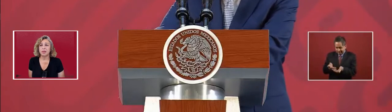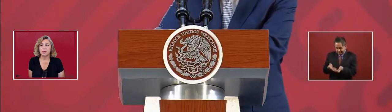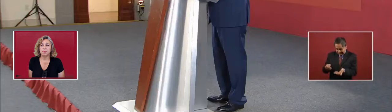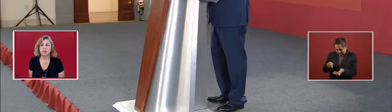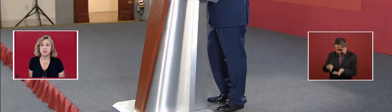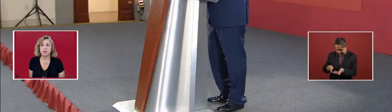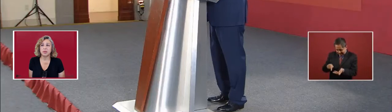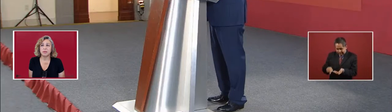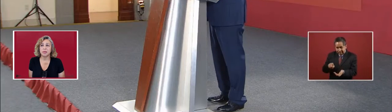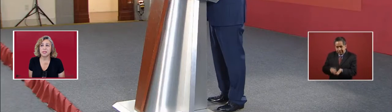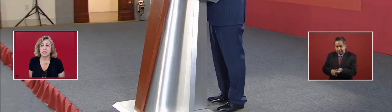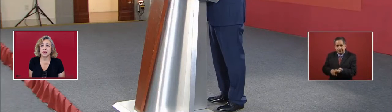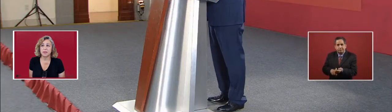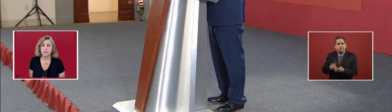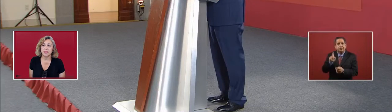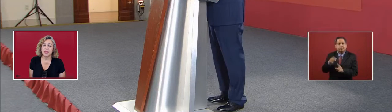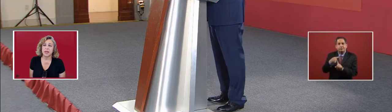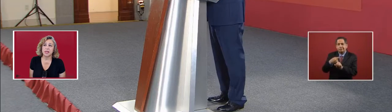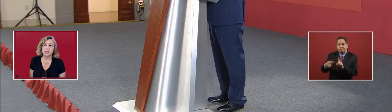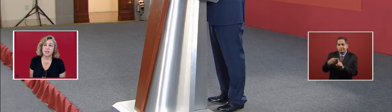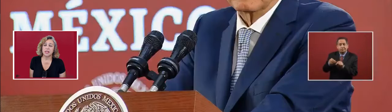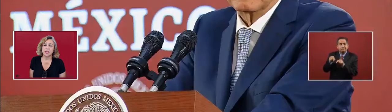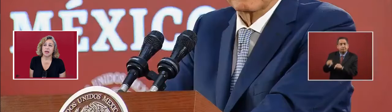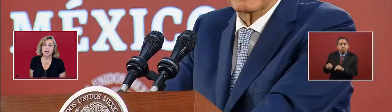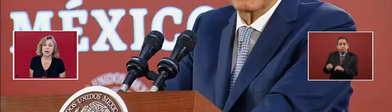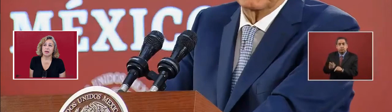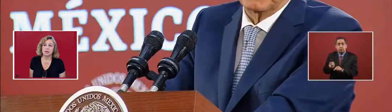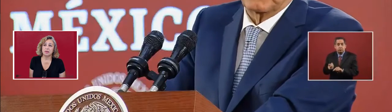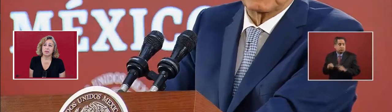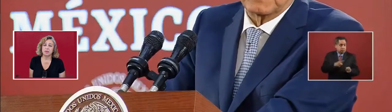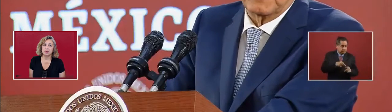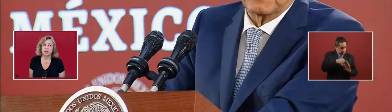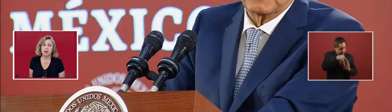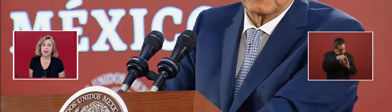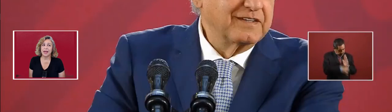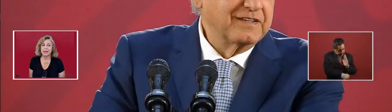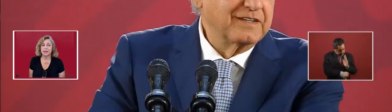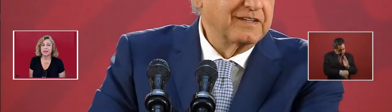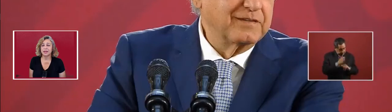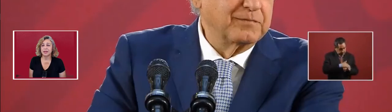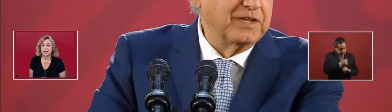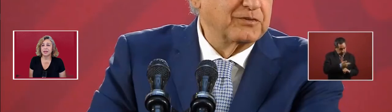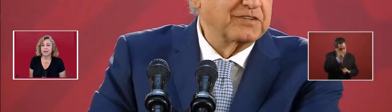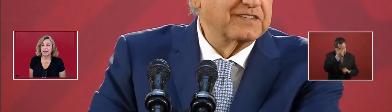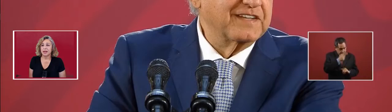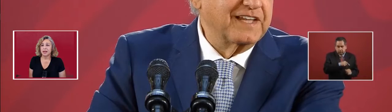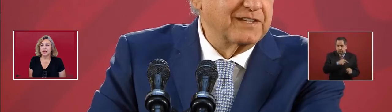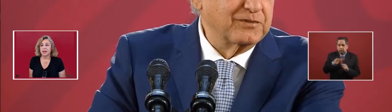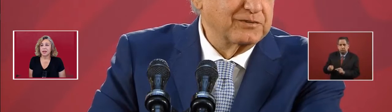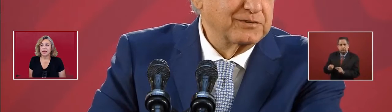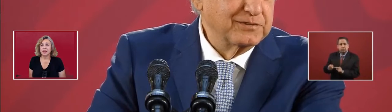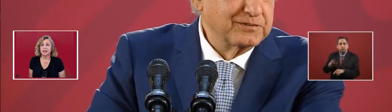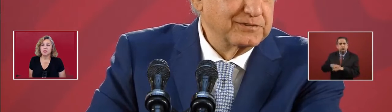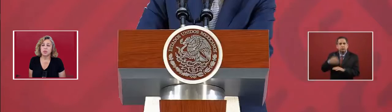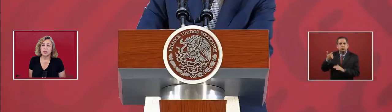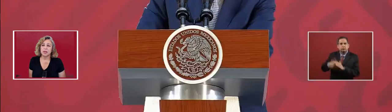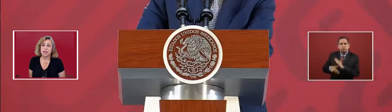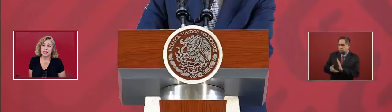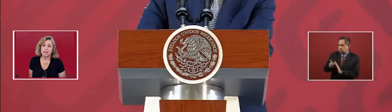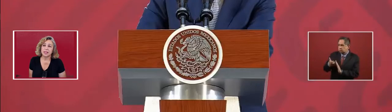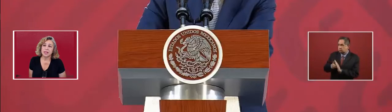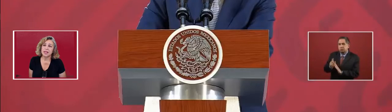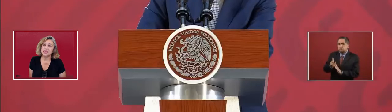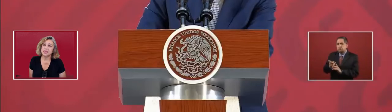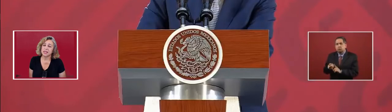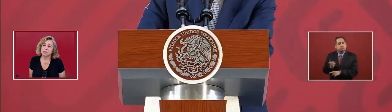the petroleum is in the land. And that's where the,